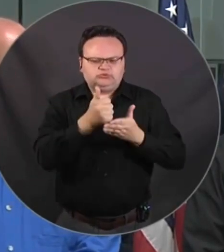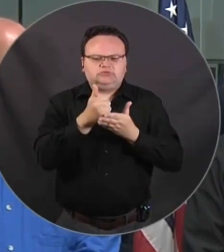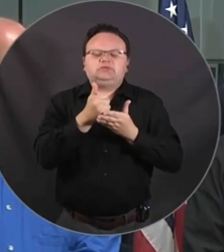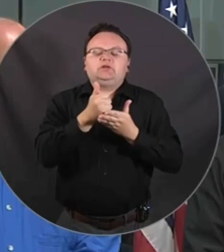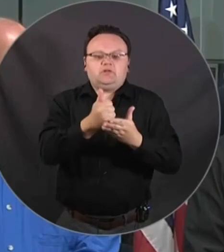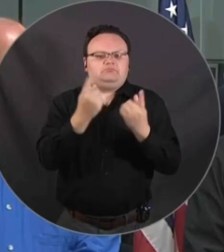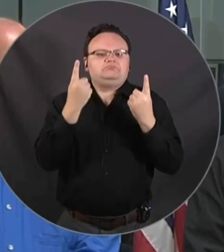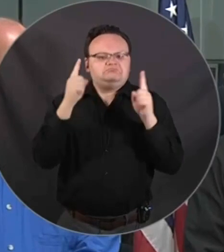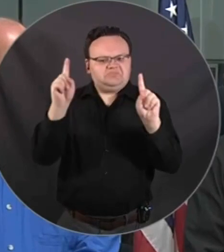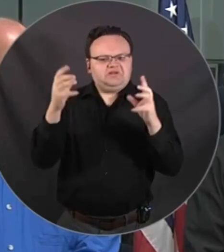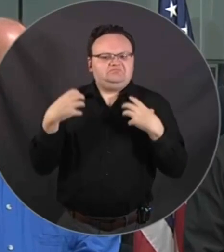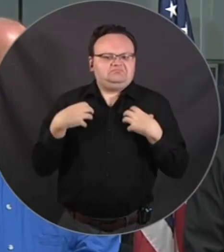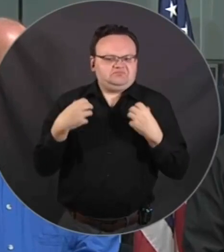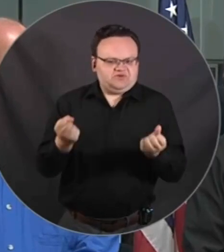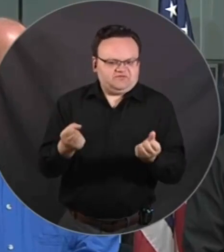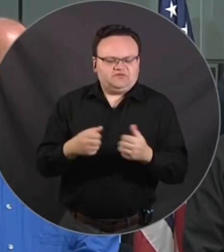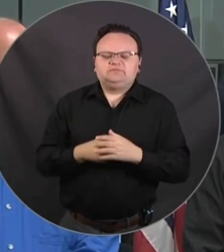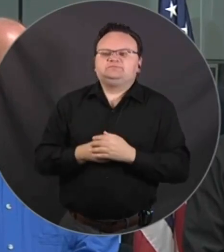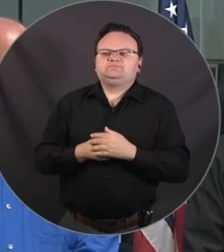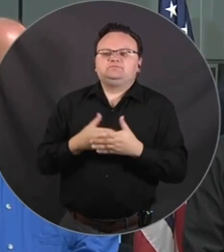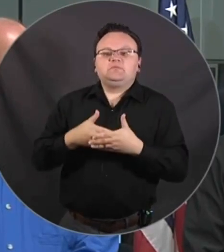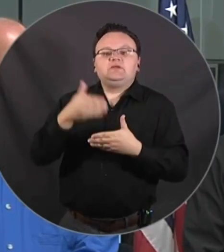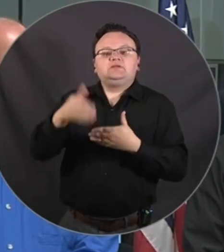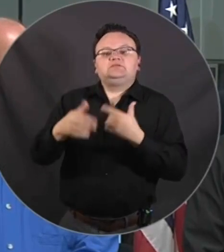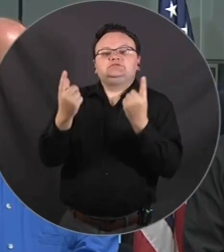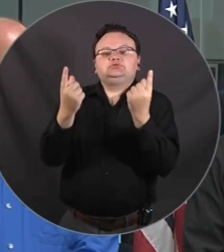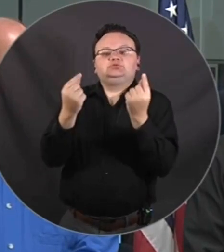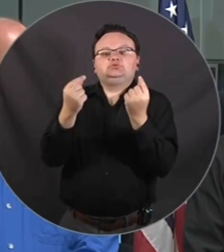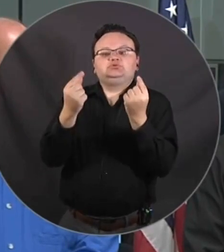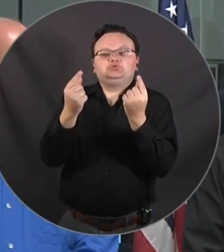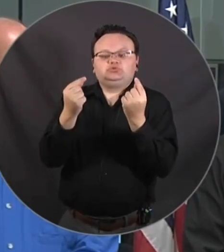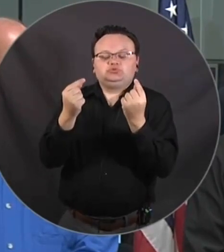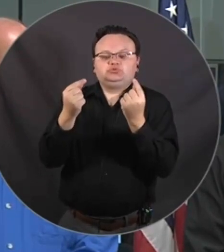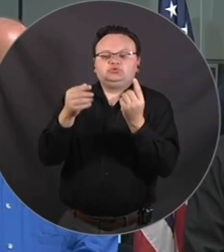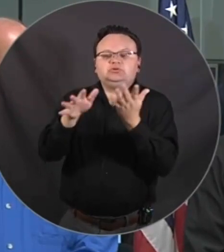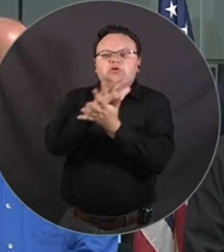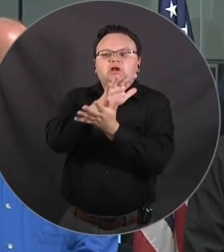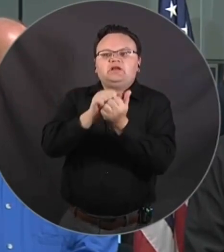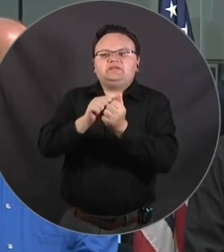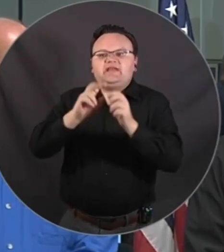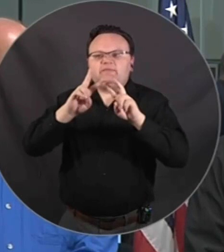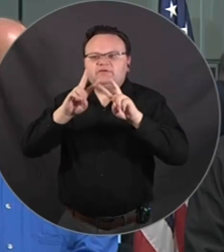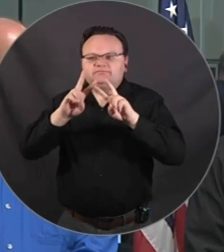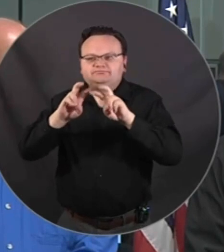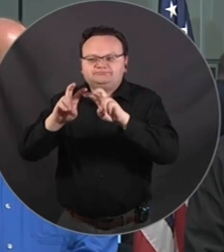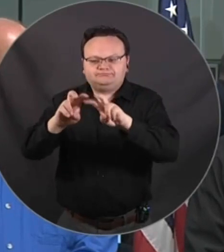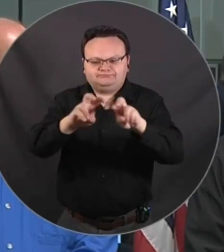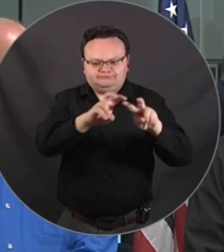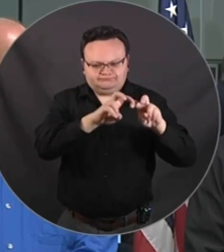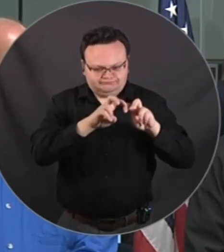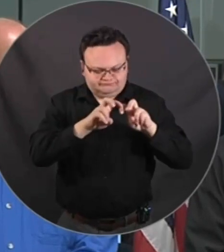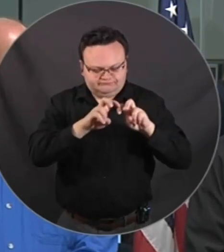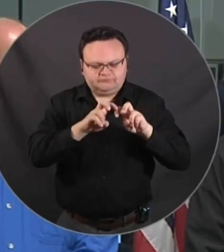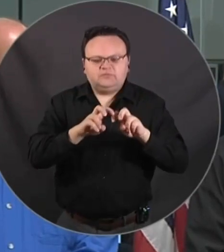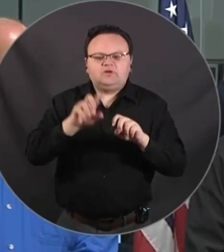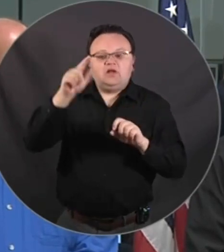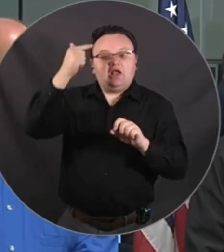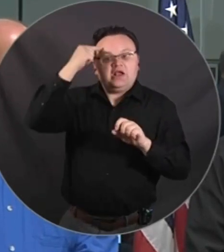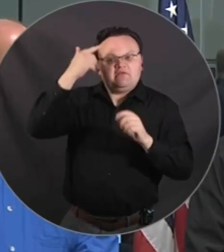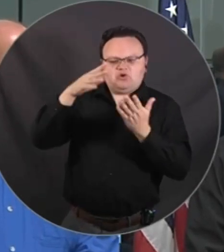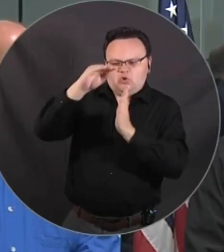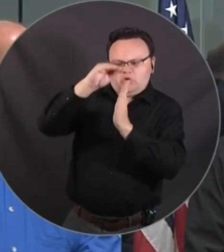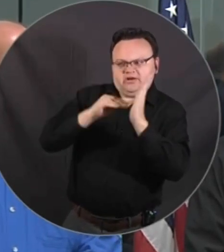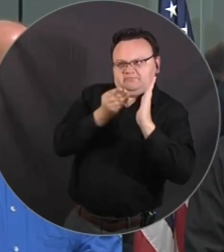And so what's next is we are going to see what this damage is. We are going to process the governor's request for a major disaster declaration as quickly as